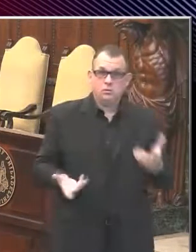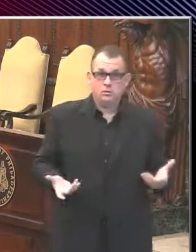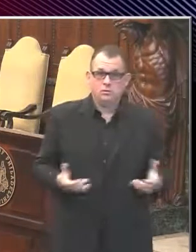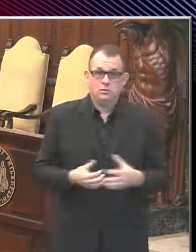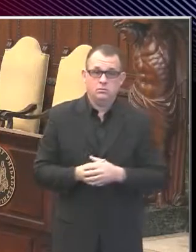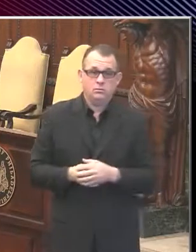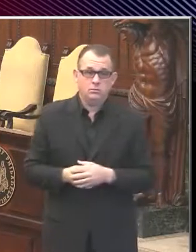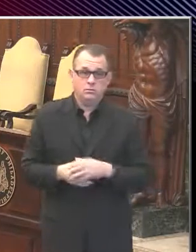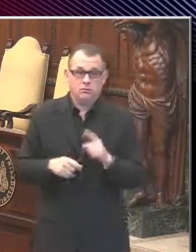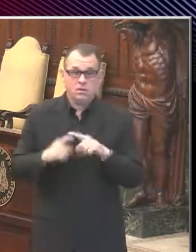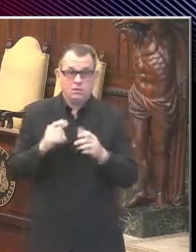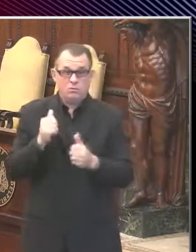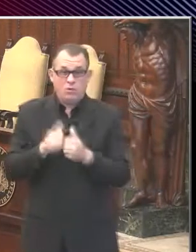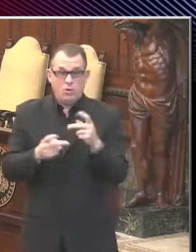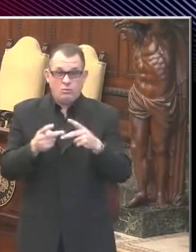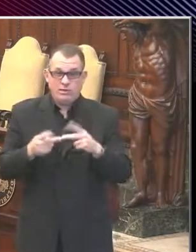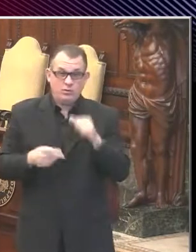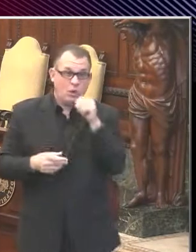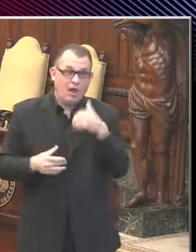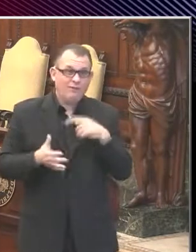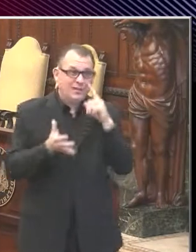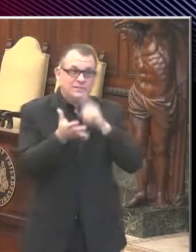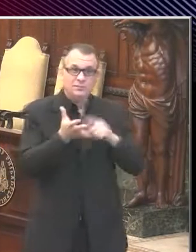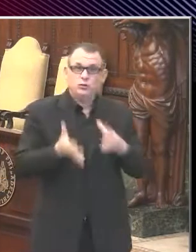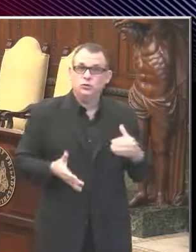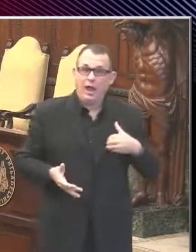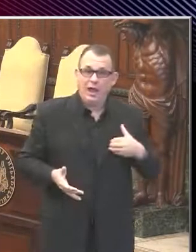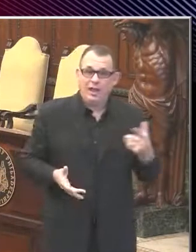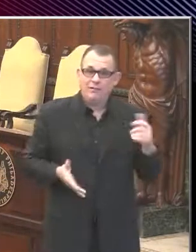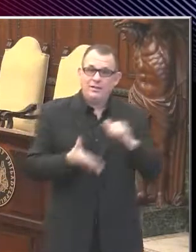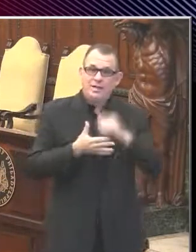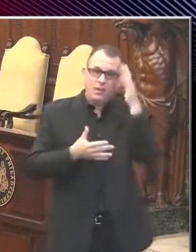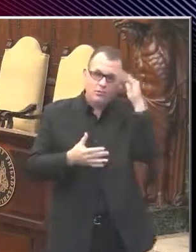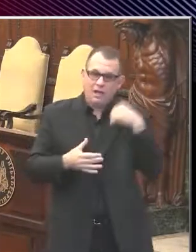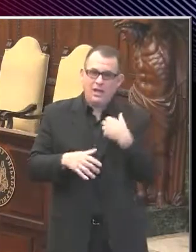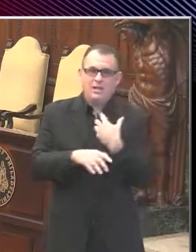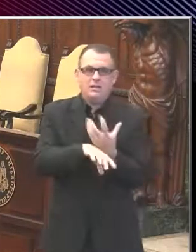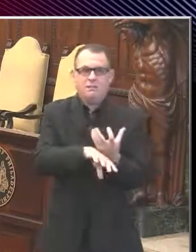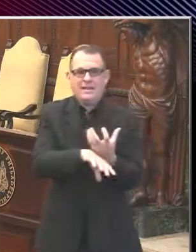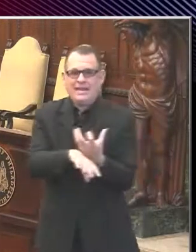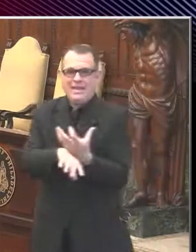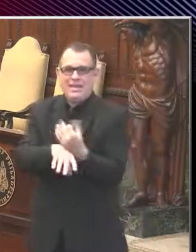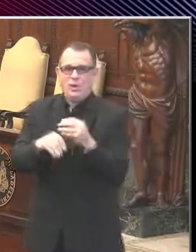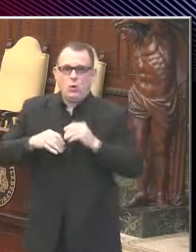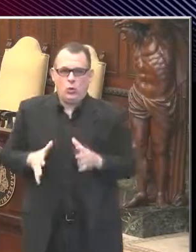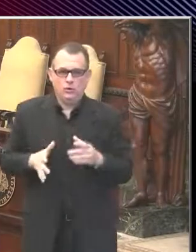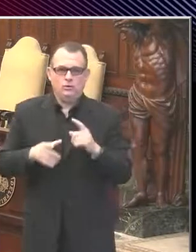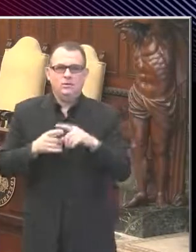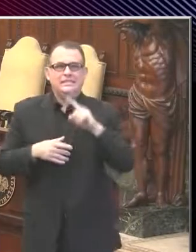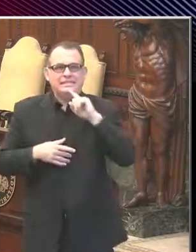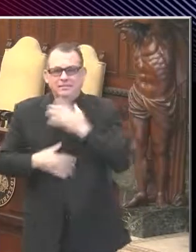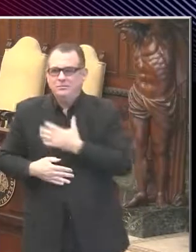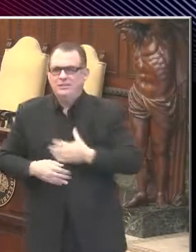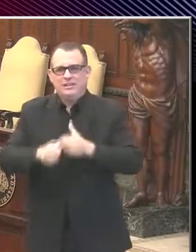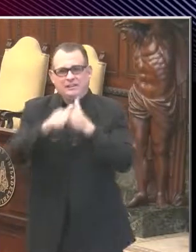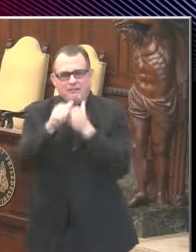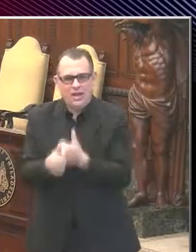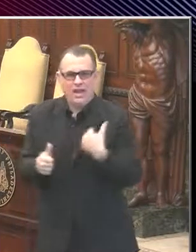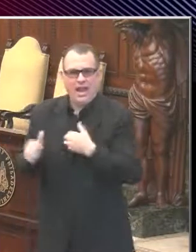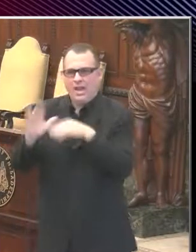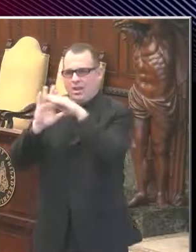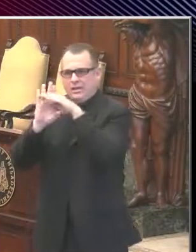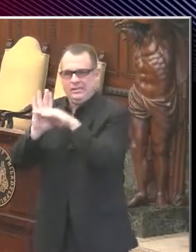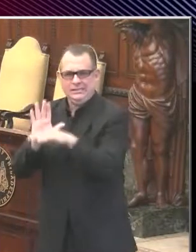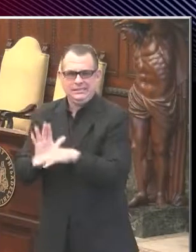where we don't have inspectors there. And so we're really pleading with business owners to take this seriously. In the end, it's going to not serve anybody well,